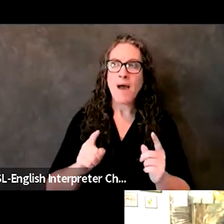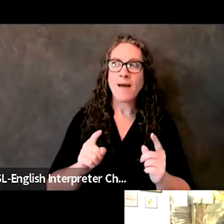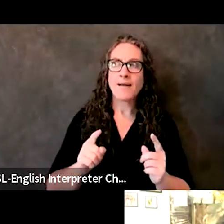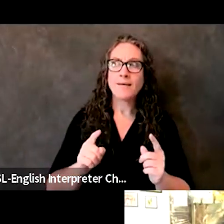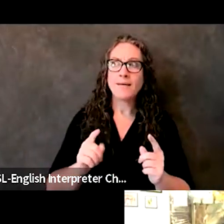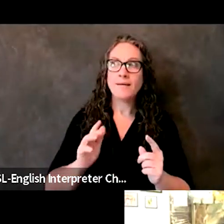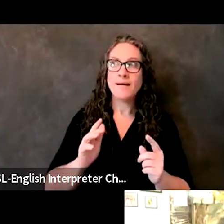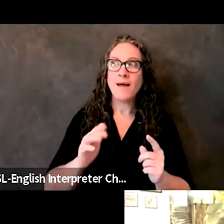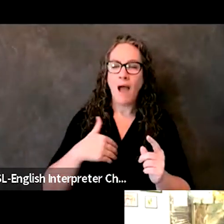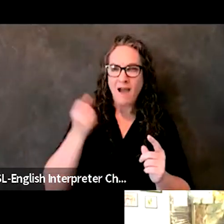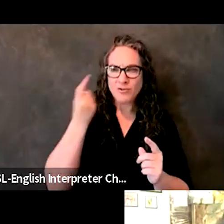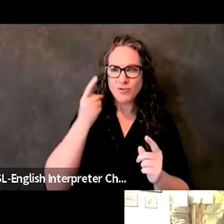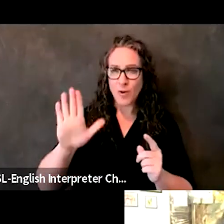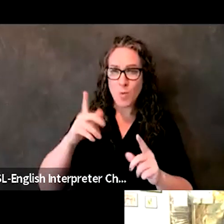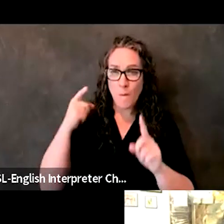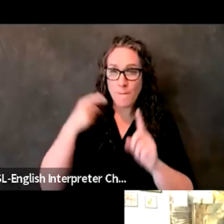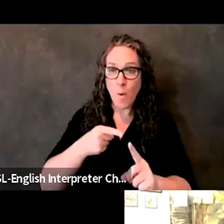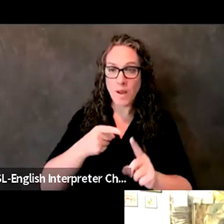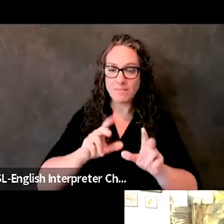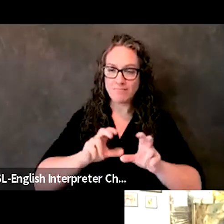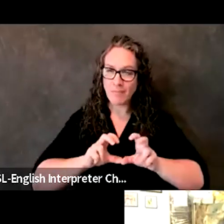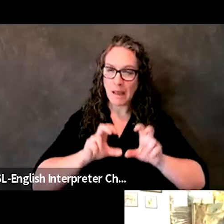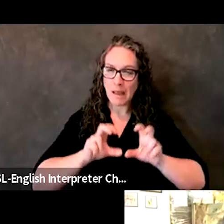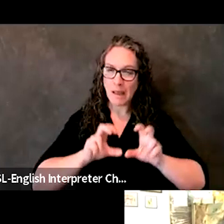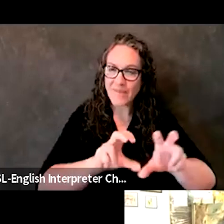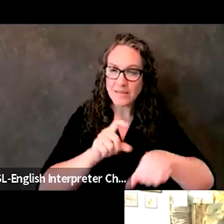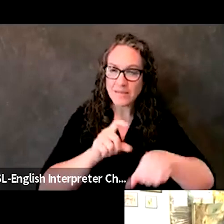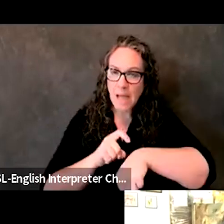be sincere,